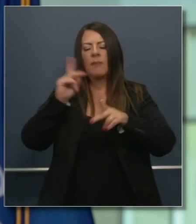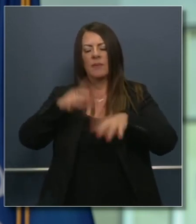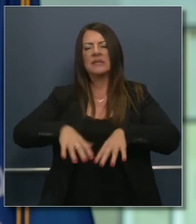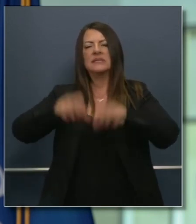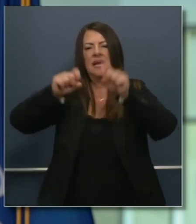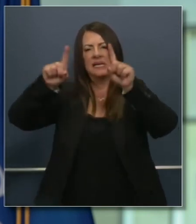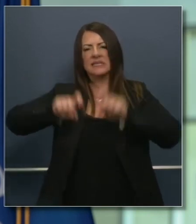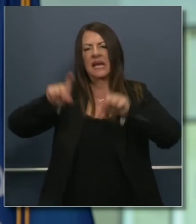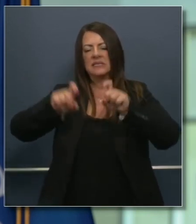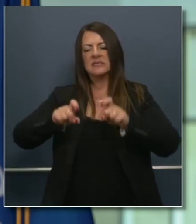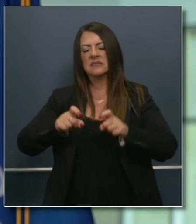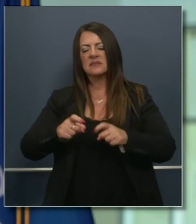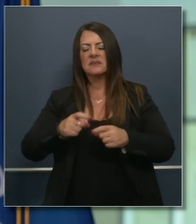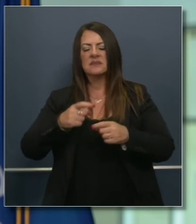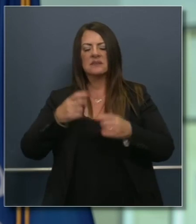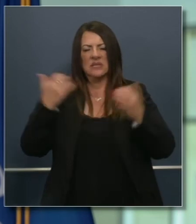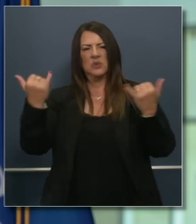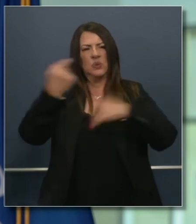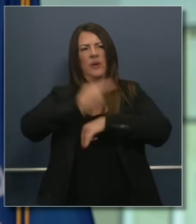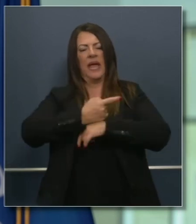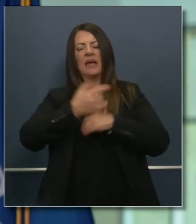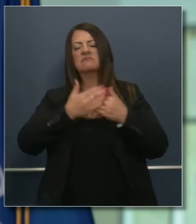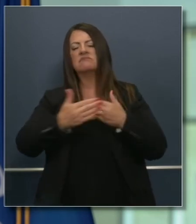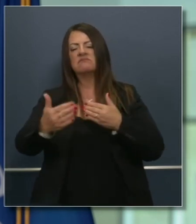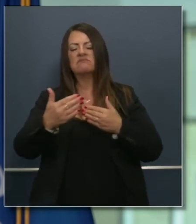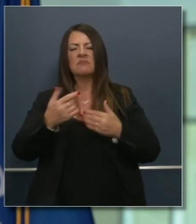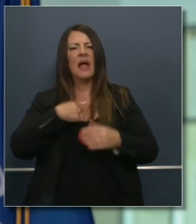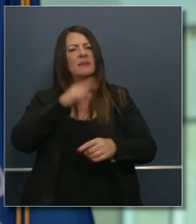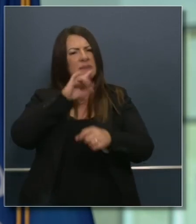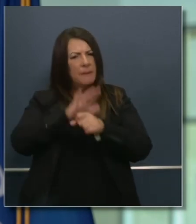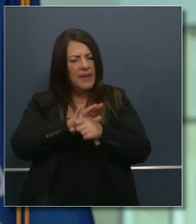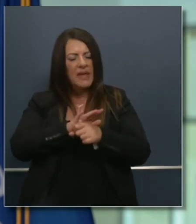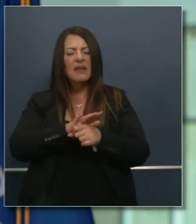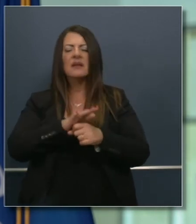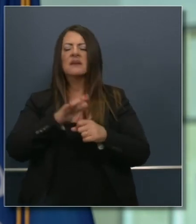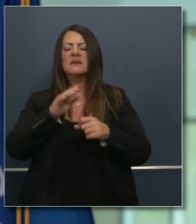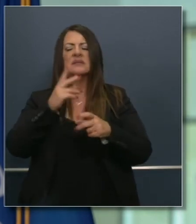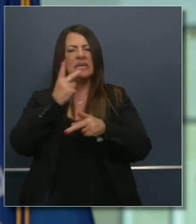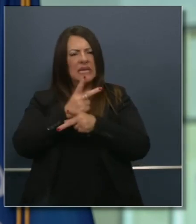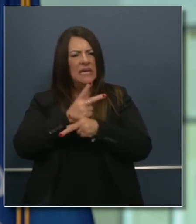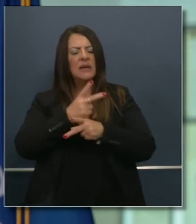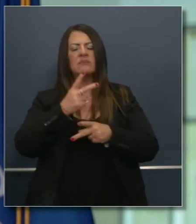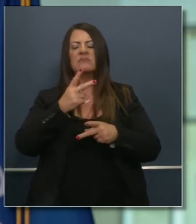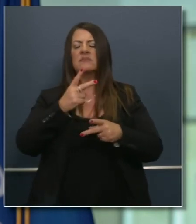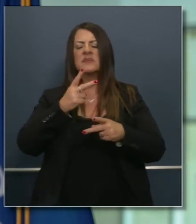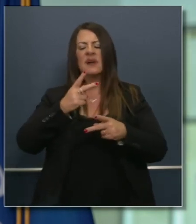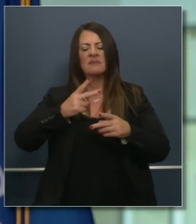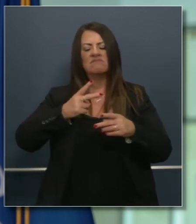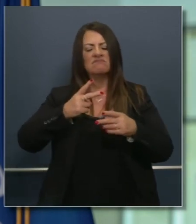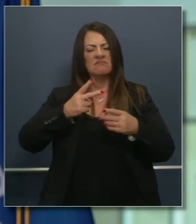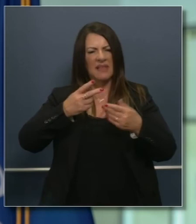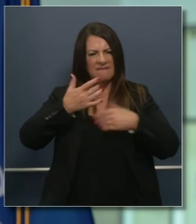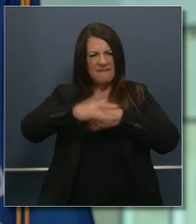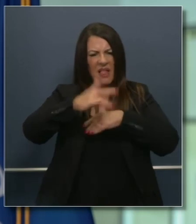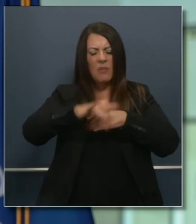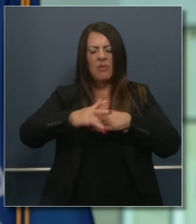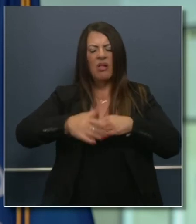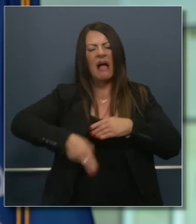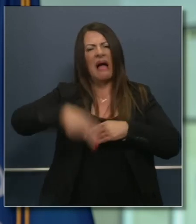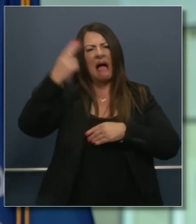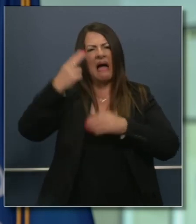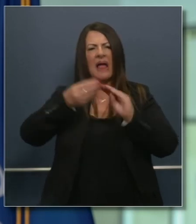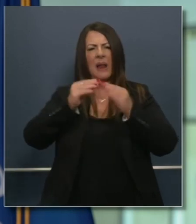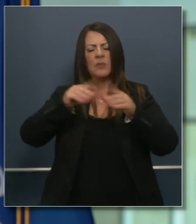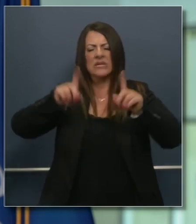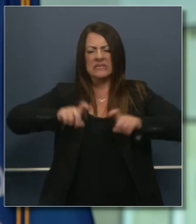It's still not where I believe we should be and where I'm committed to taking the state in terms of total number of tests. But we are punching above our weight